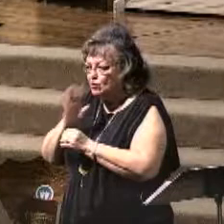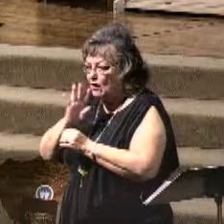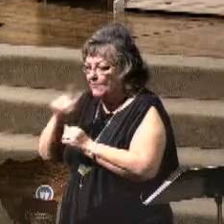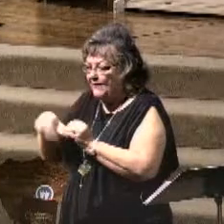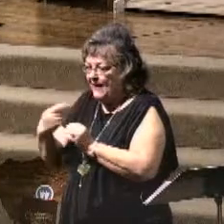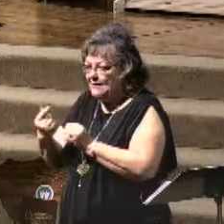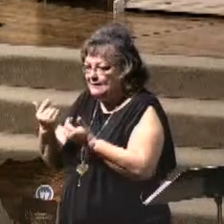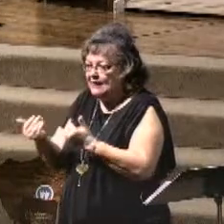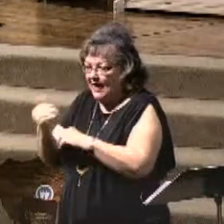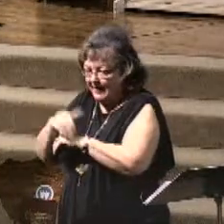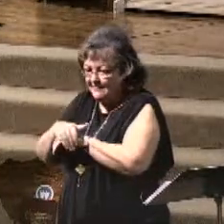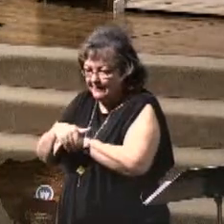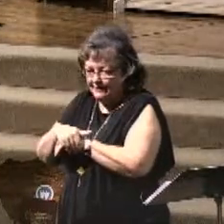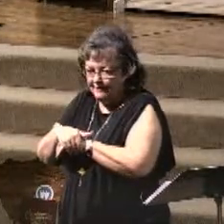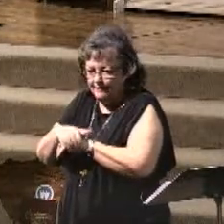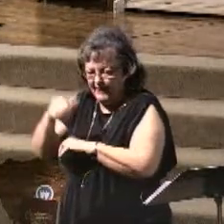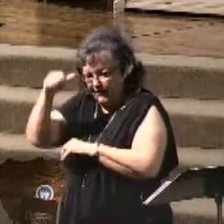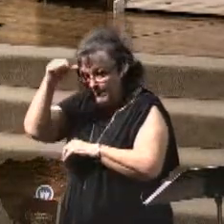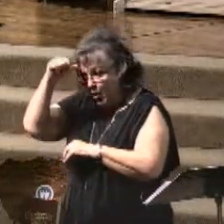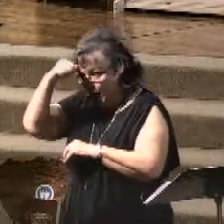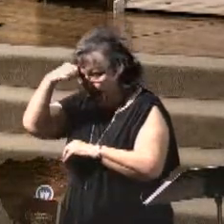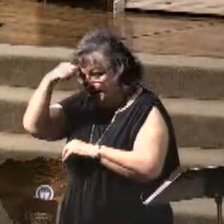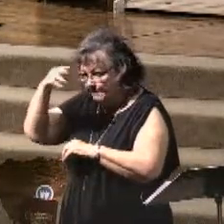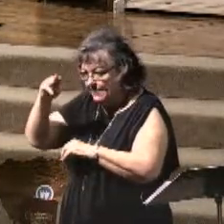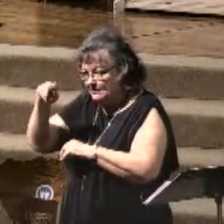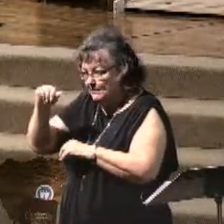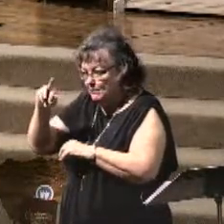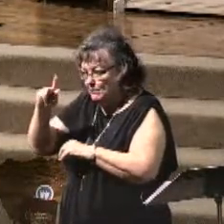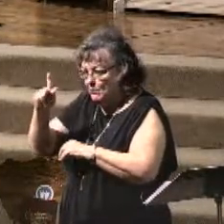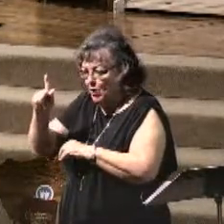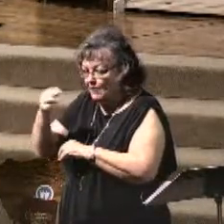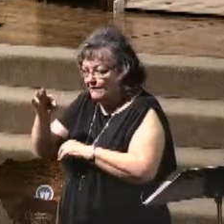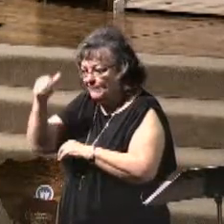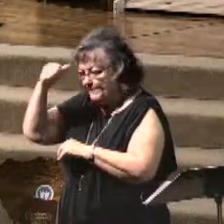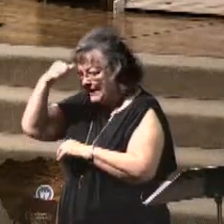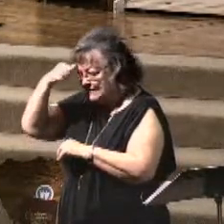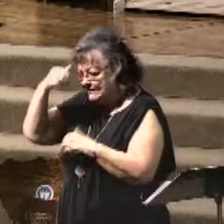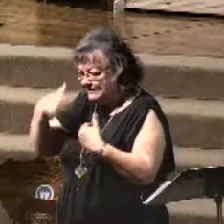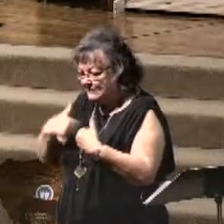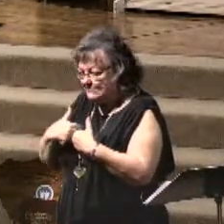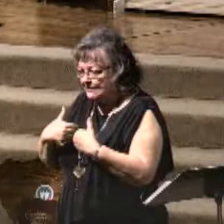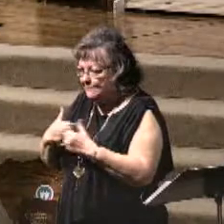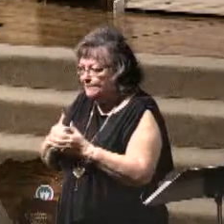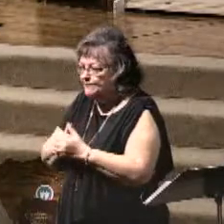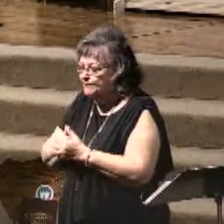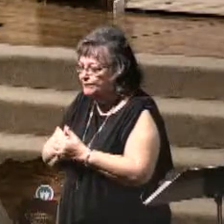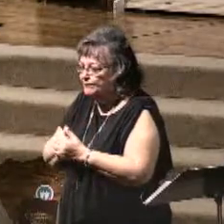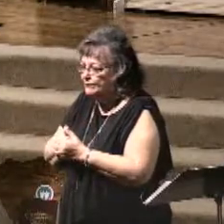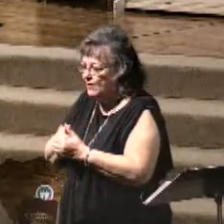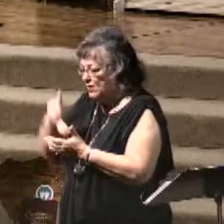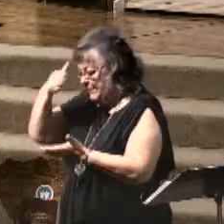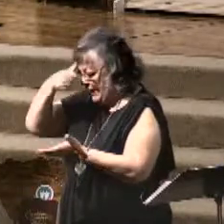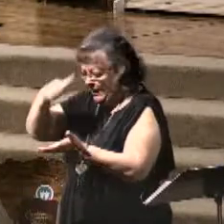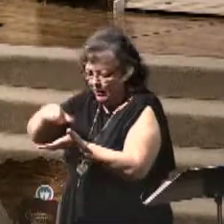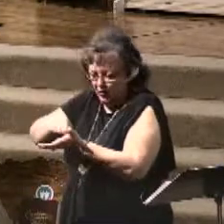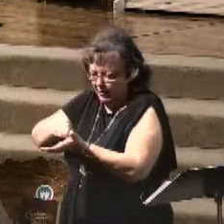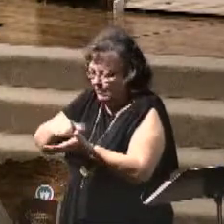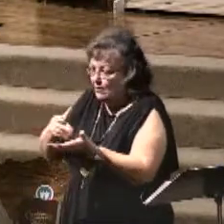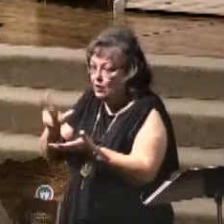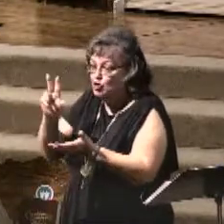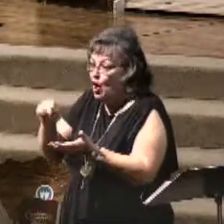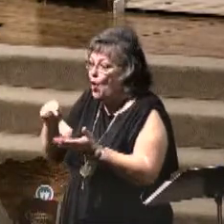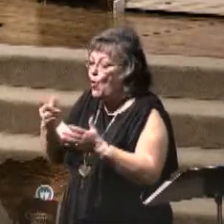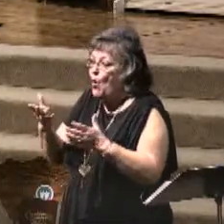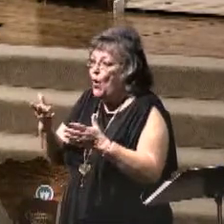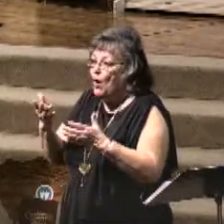about the mark of the beast. And basically, what that is, that the Bible says that there will be no buying or no